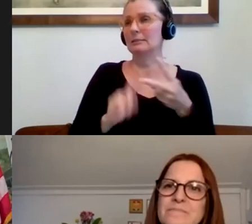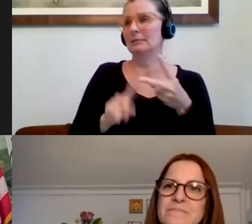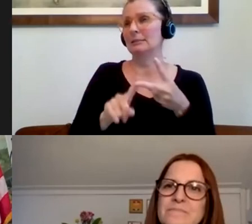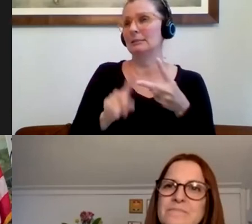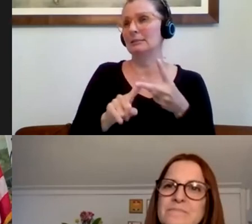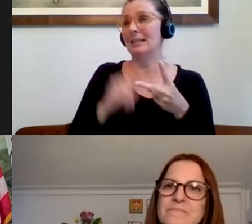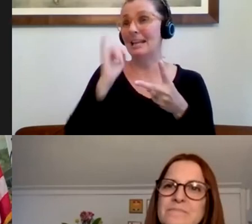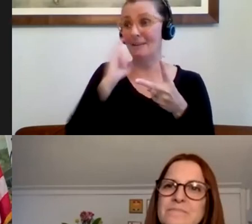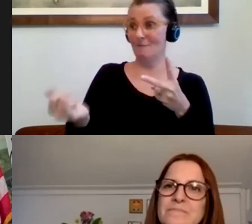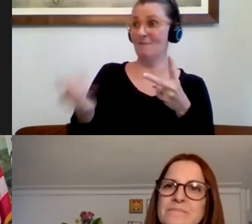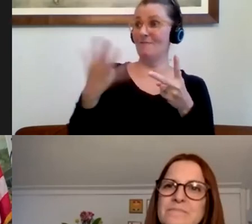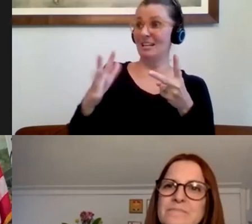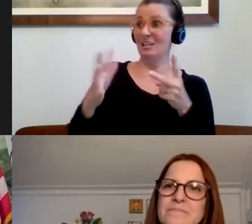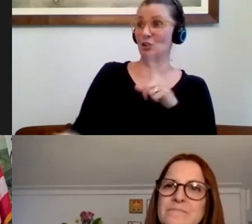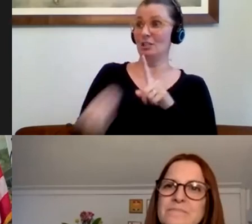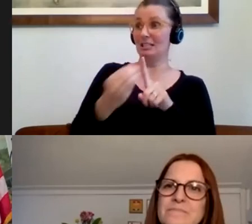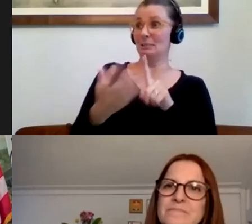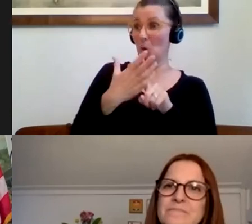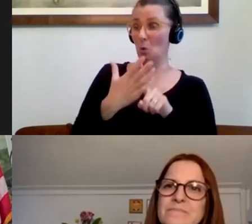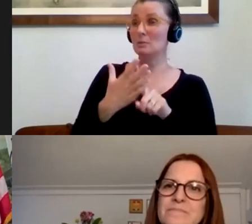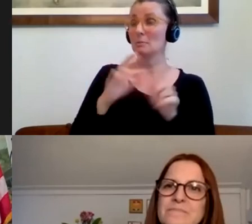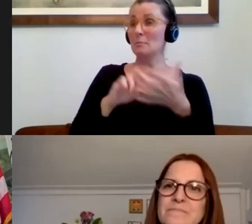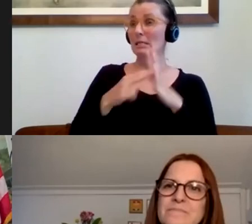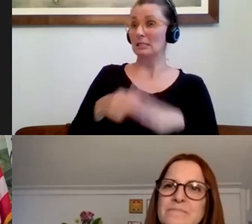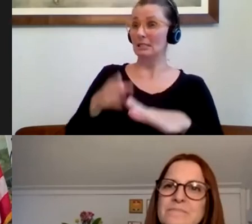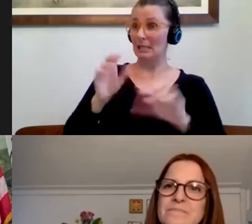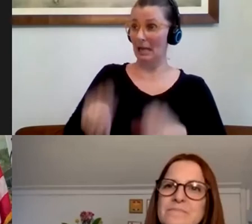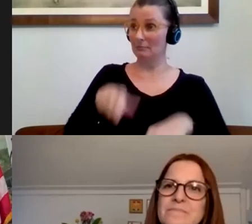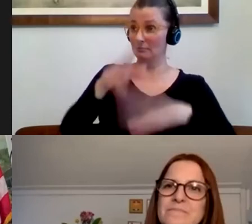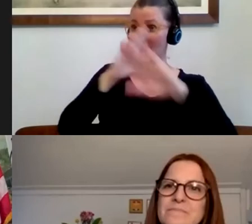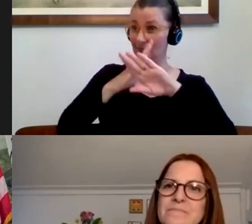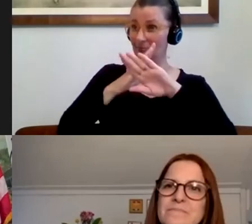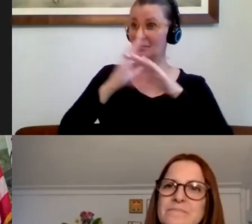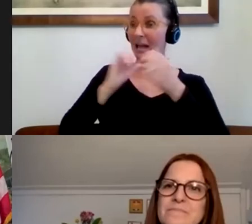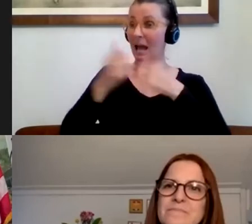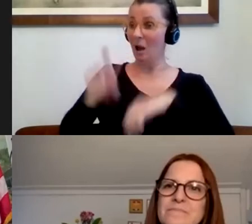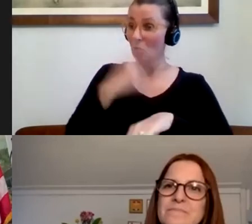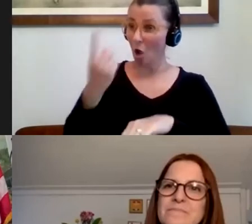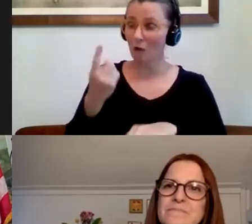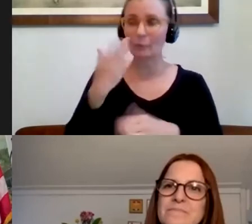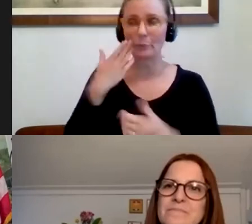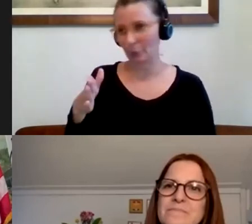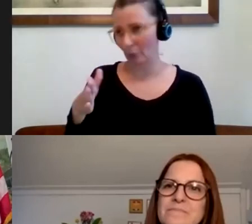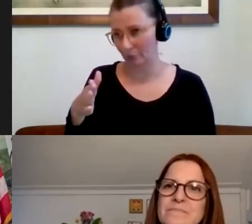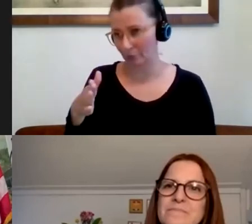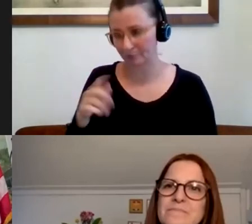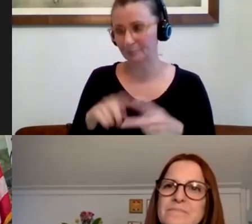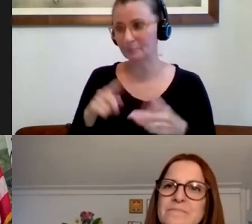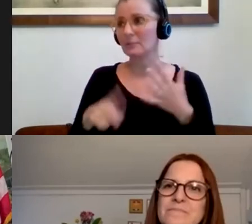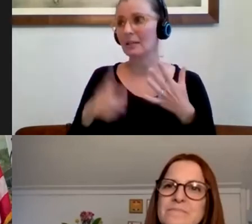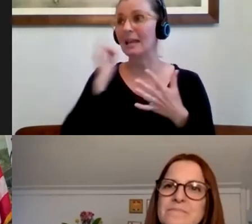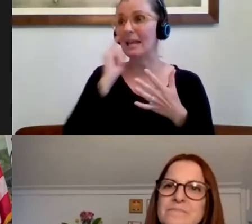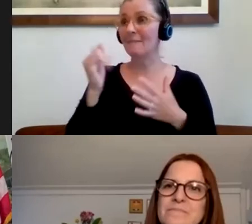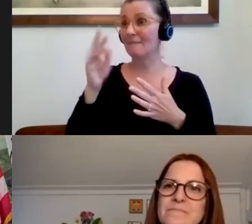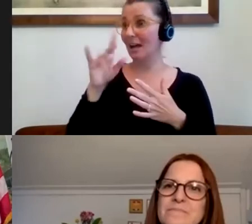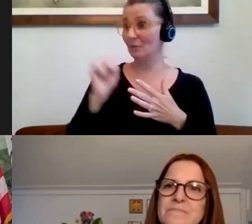antibodies, you know, you may have some immunities. We don't know how long that may last or what happens if the virus may mutate just a little bit